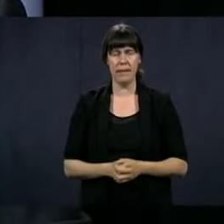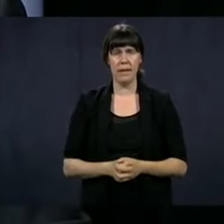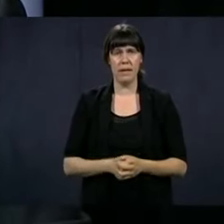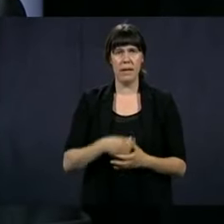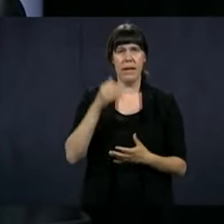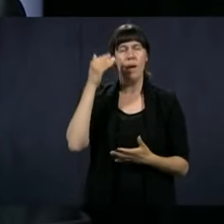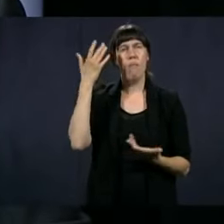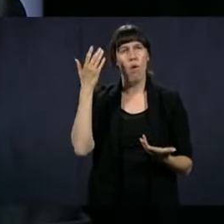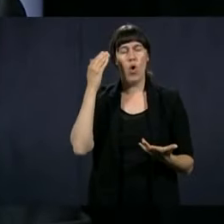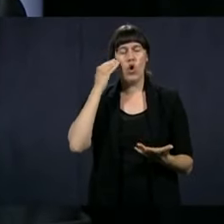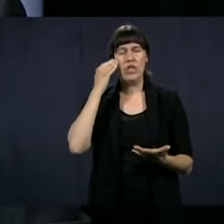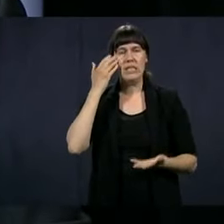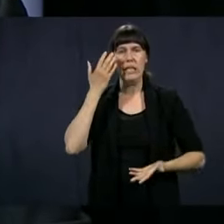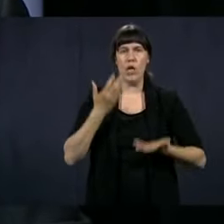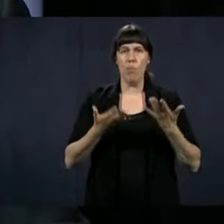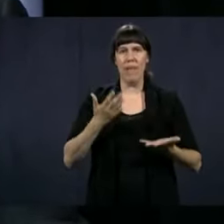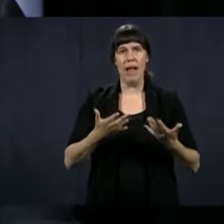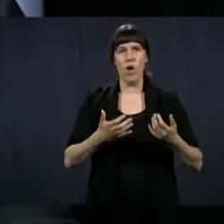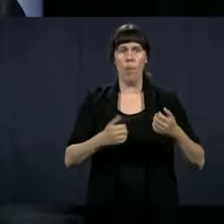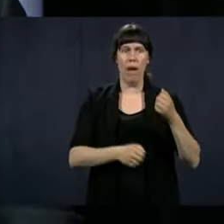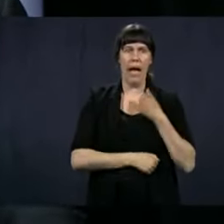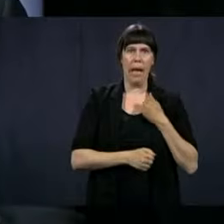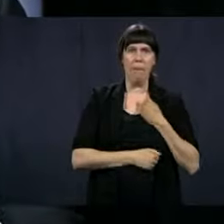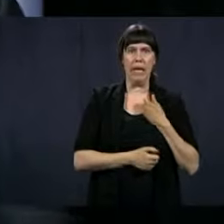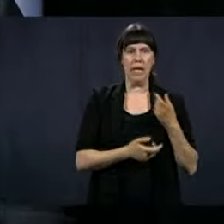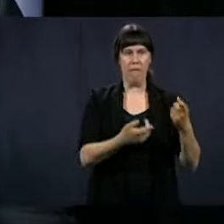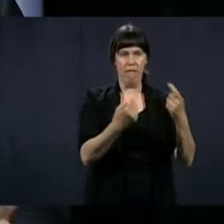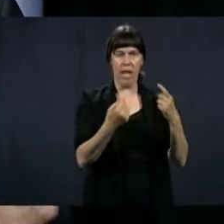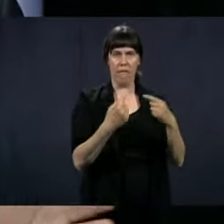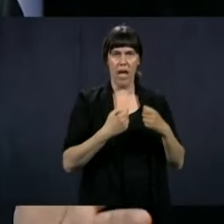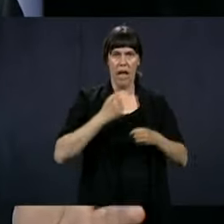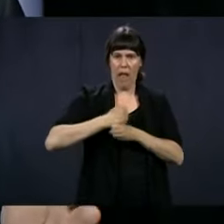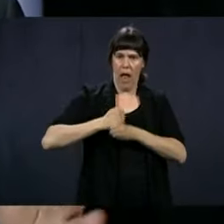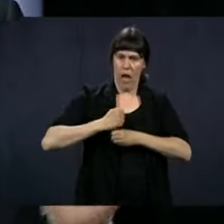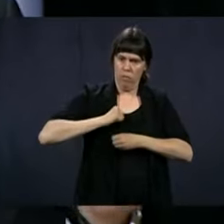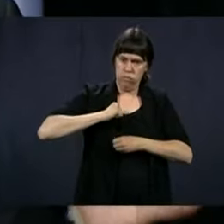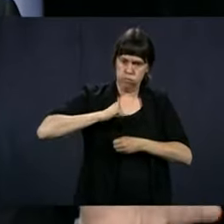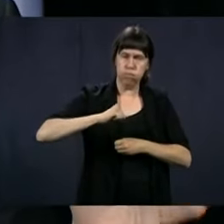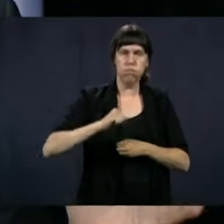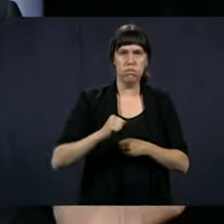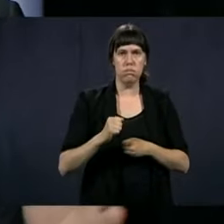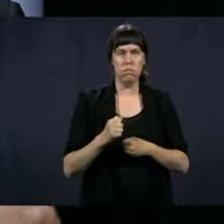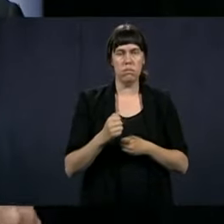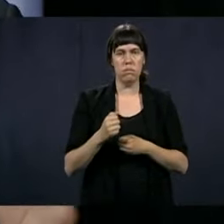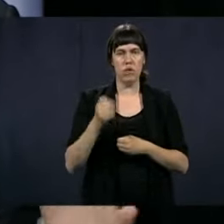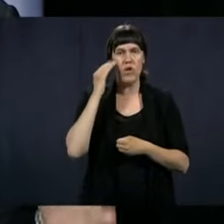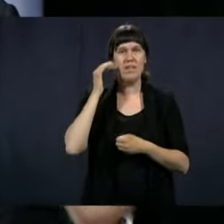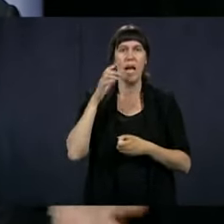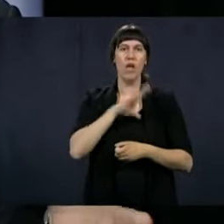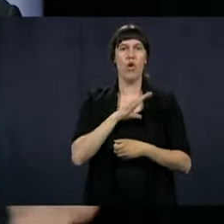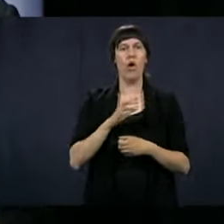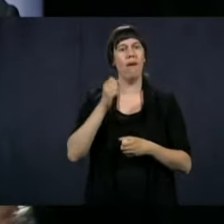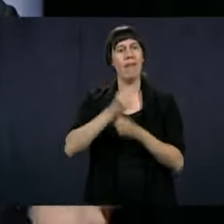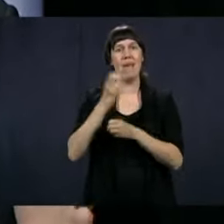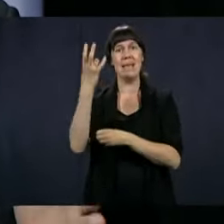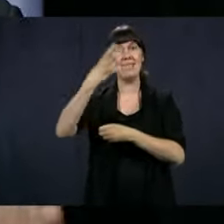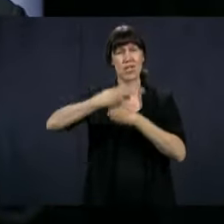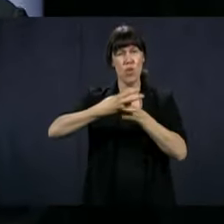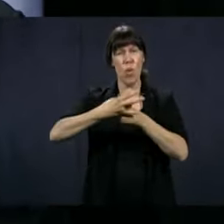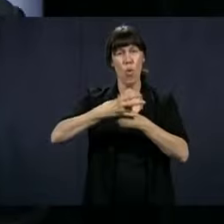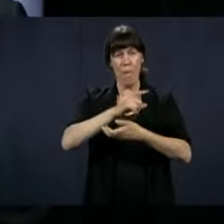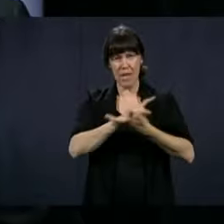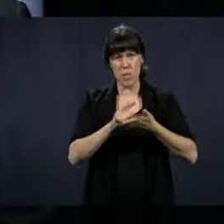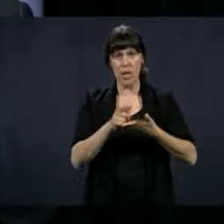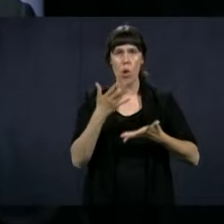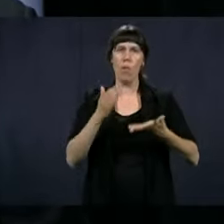I understand that there might be a rhythm of work that might have to be reviewed. I saw that certain soldiers work seven days a week. Well,